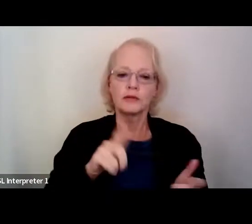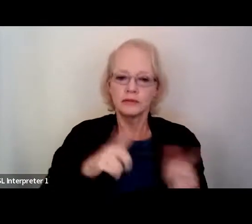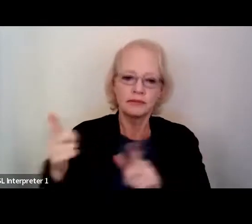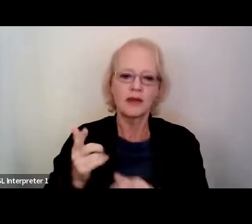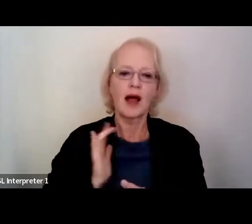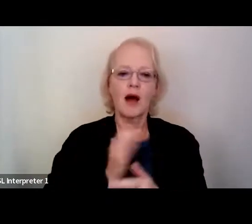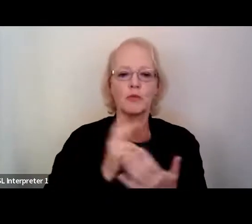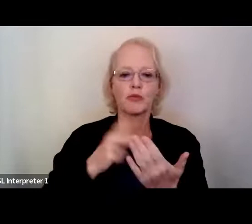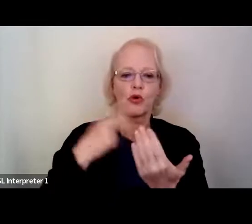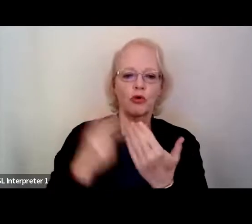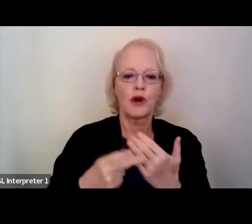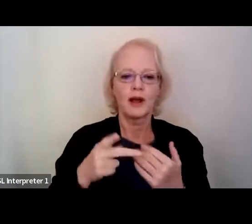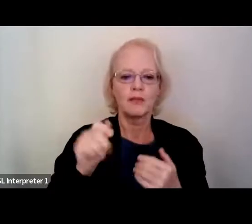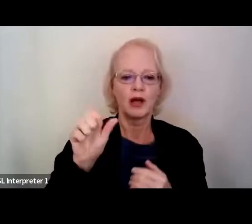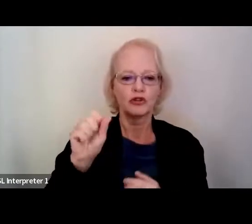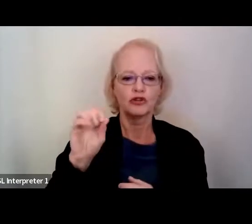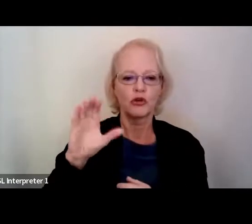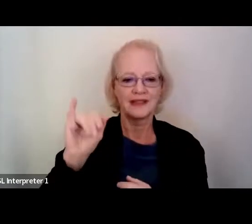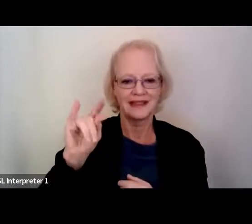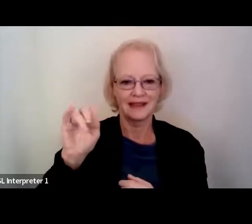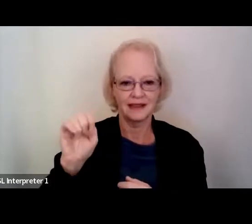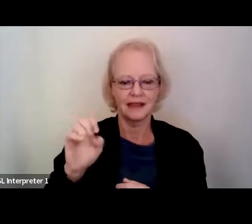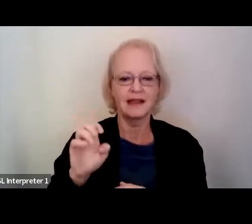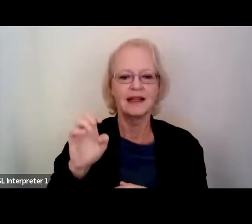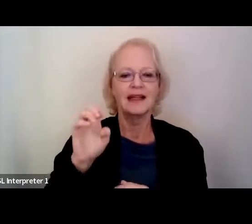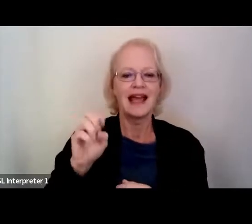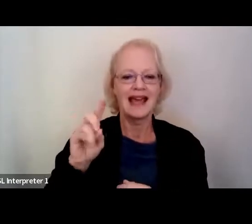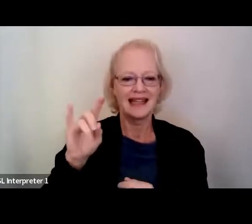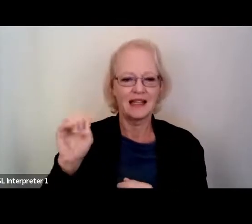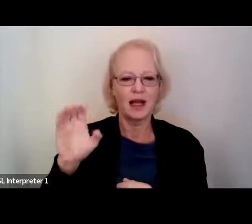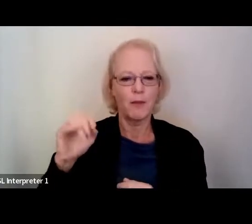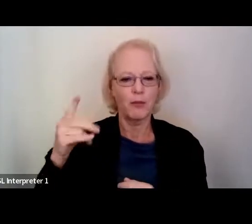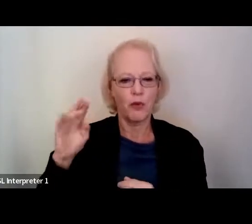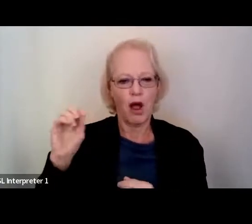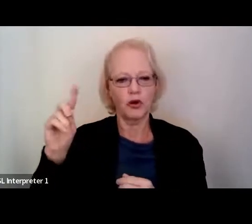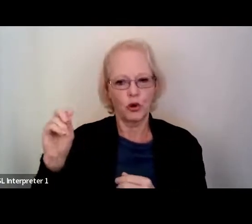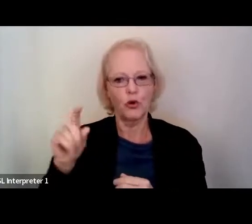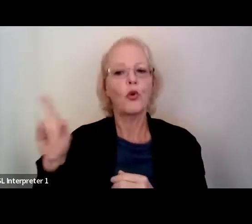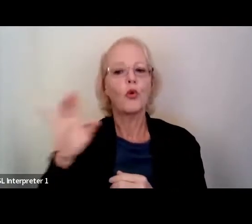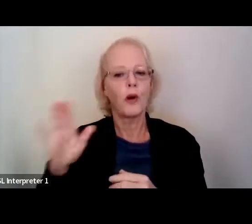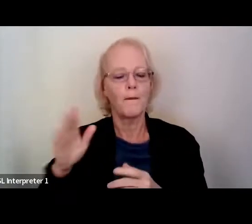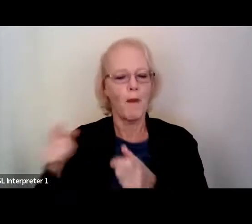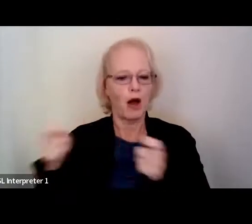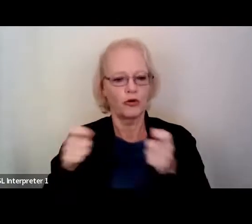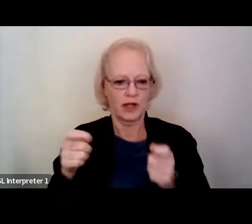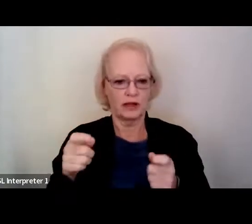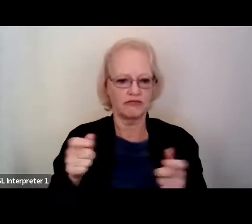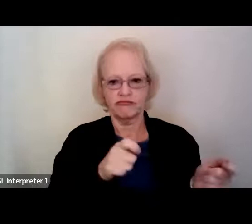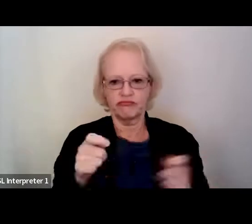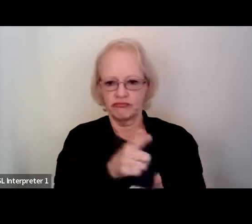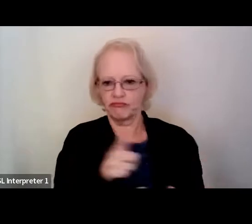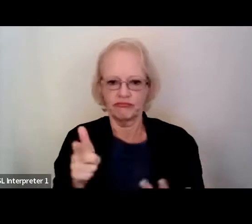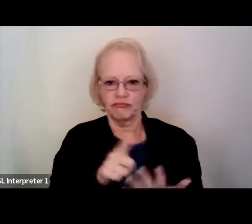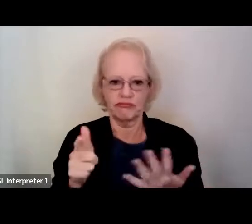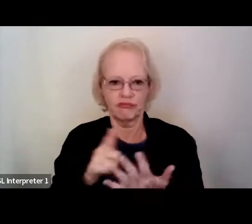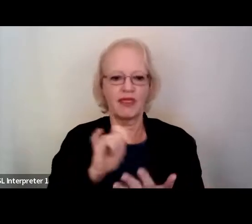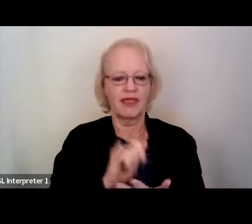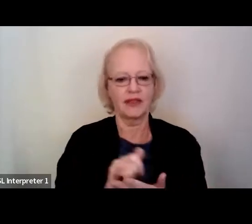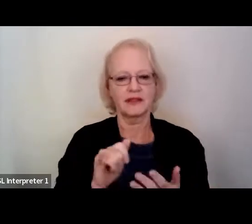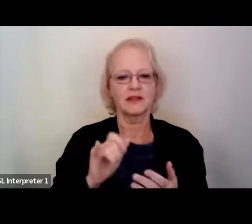program associate, Erika Prado, who will be moderating this webinar today and has done the bulk of the planning and organization on it,